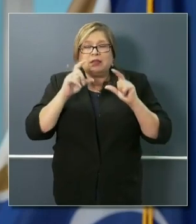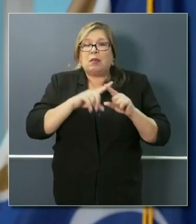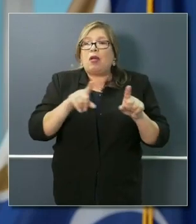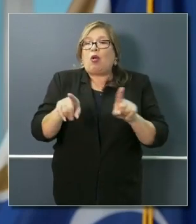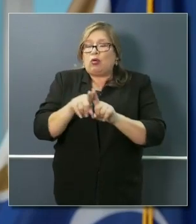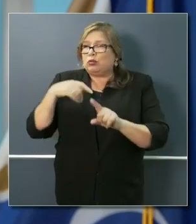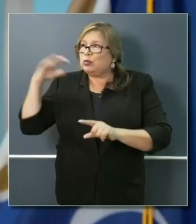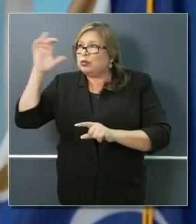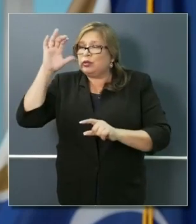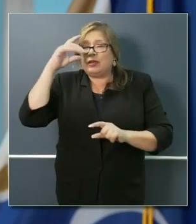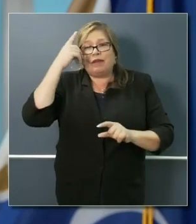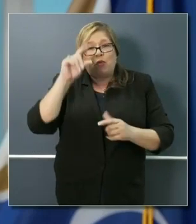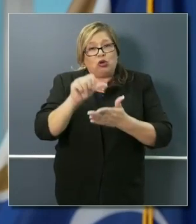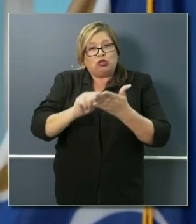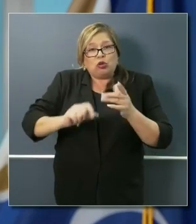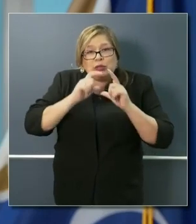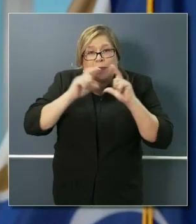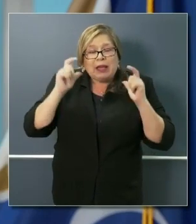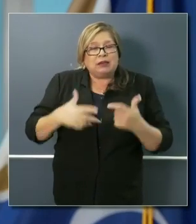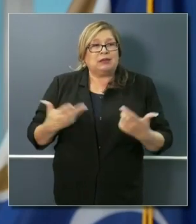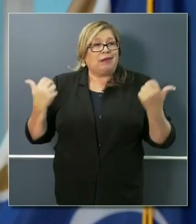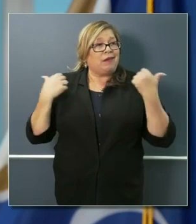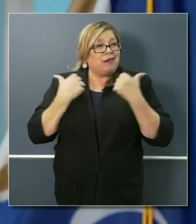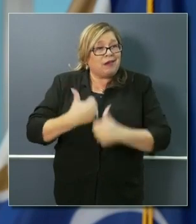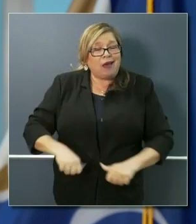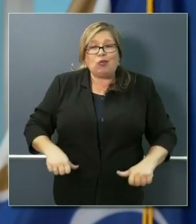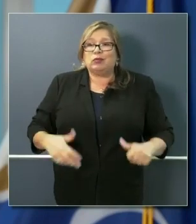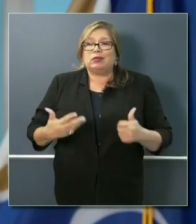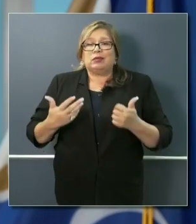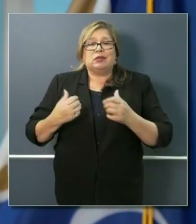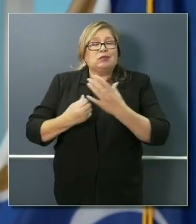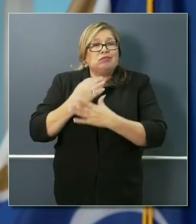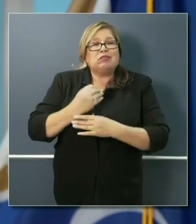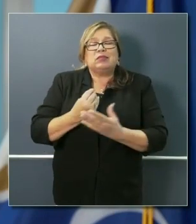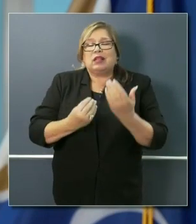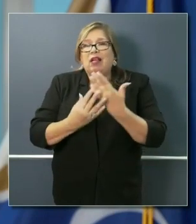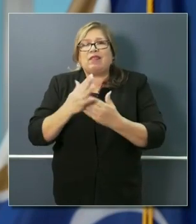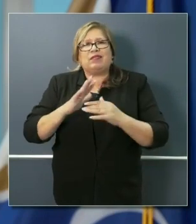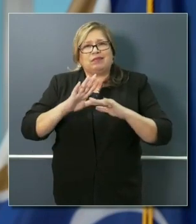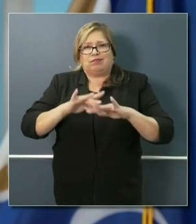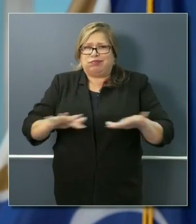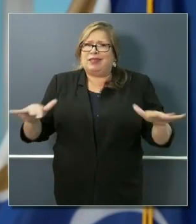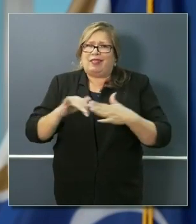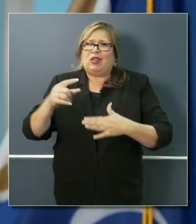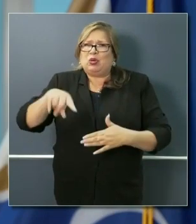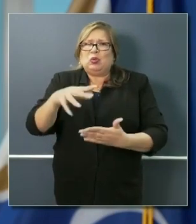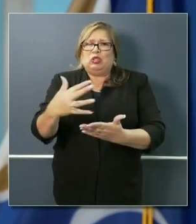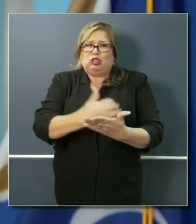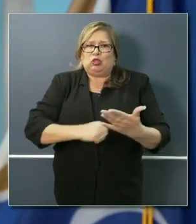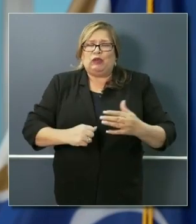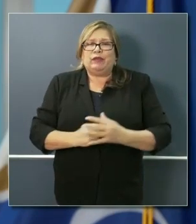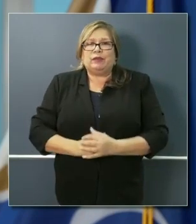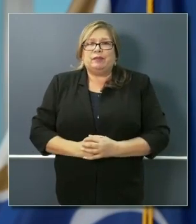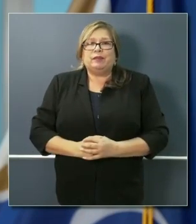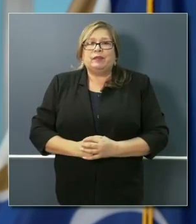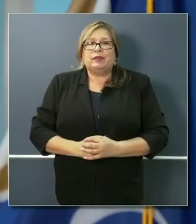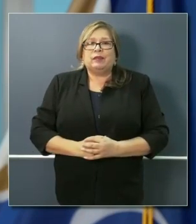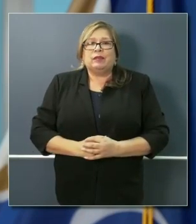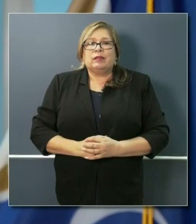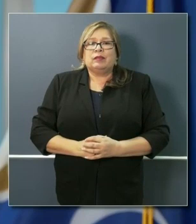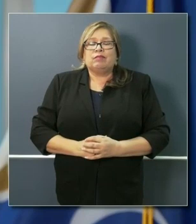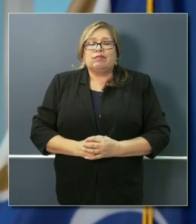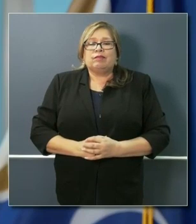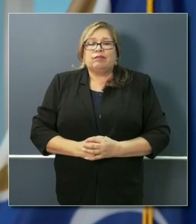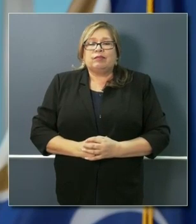and the gowns and the coveralls that all of you do deserve. So our hospital system was slack,